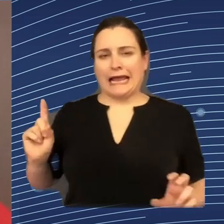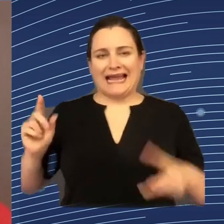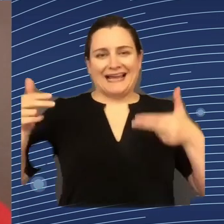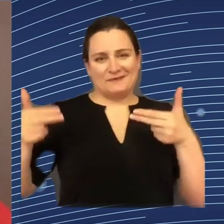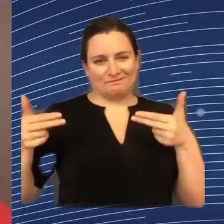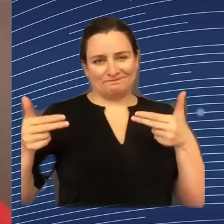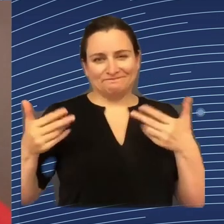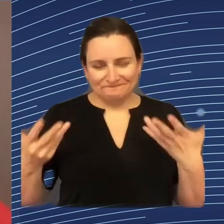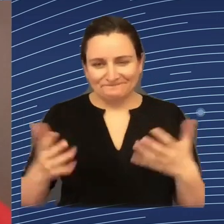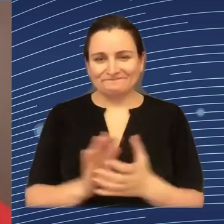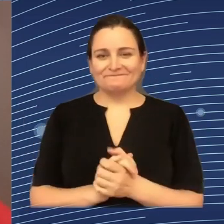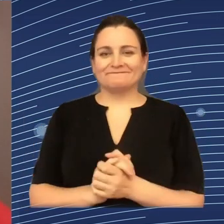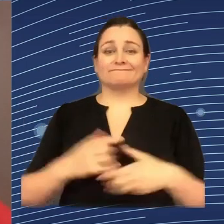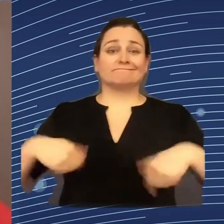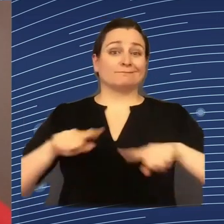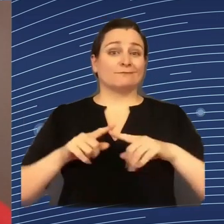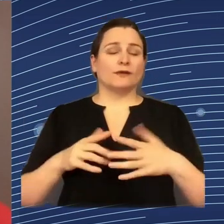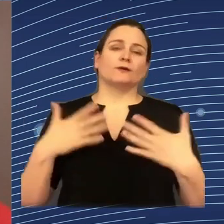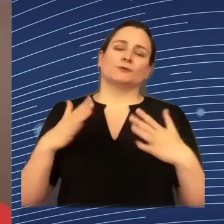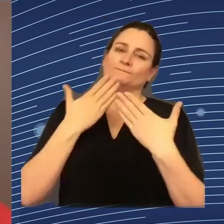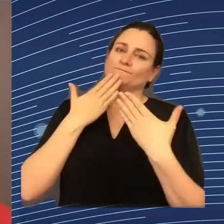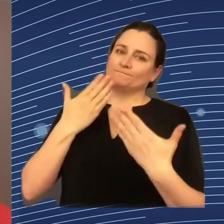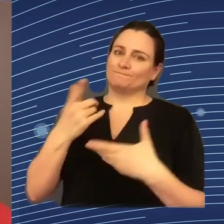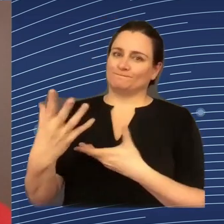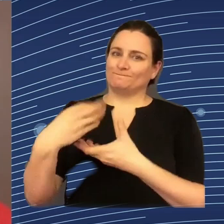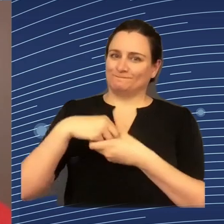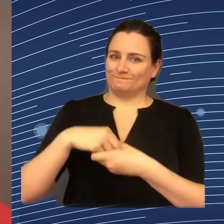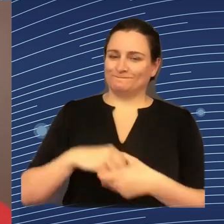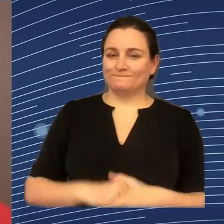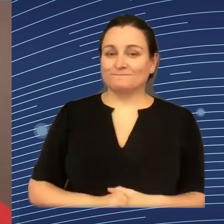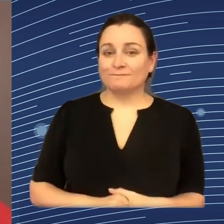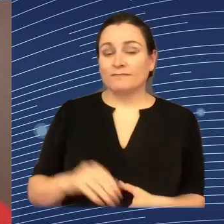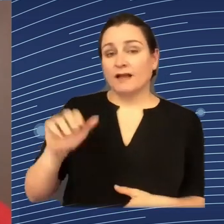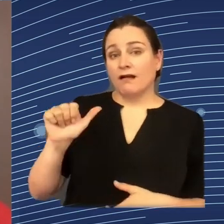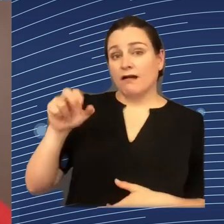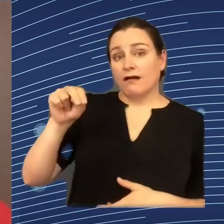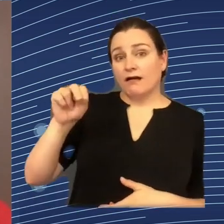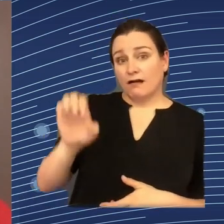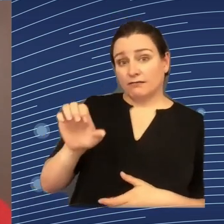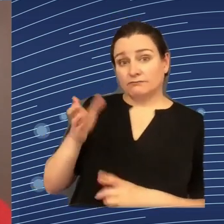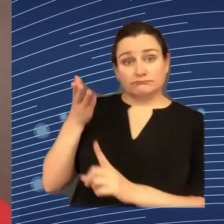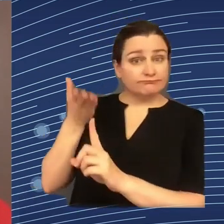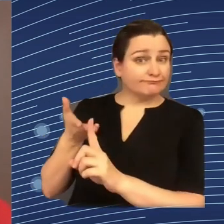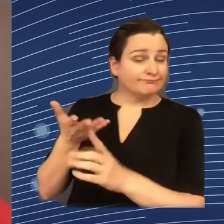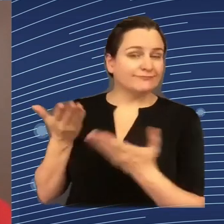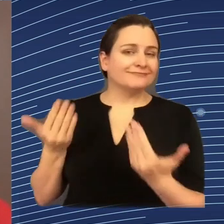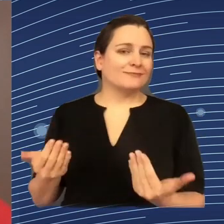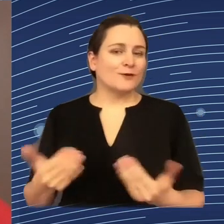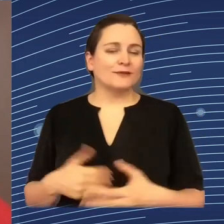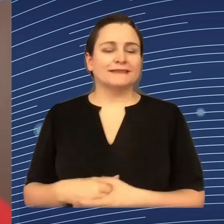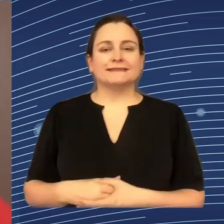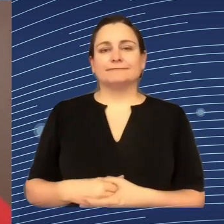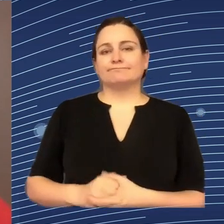that Anne Mollen could join us. And I would like, Anne, if you could briefly, ten minutes, give or take,